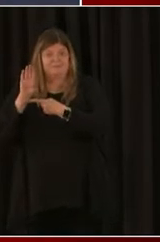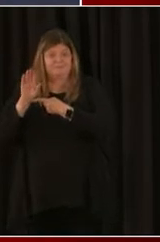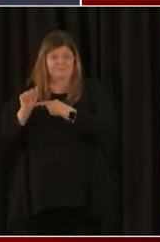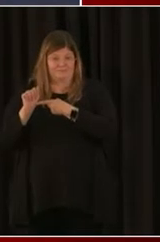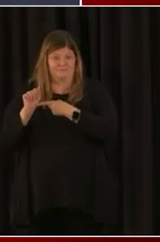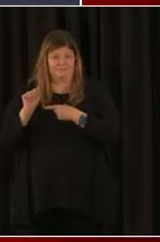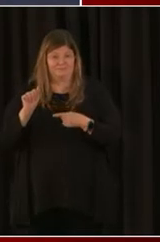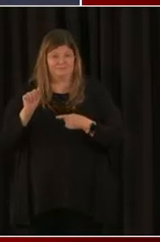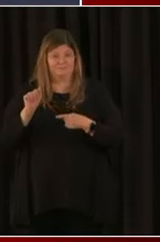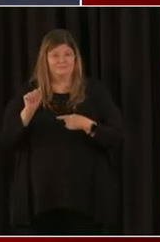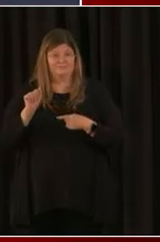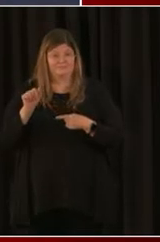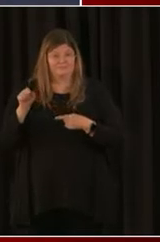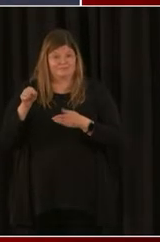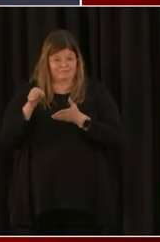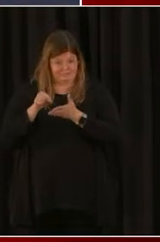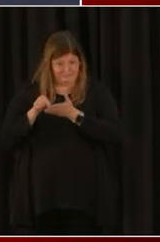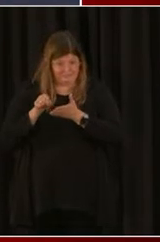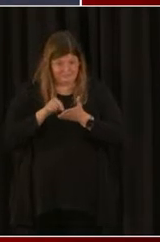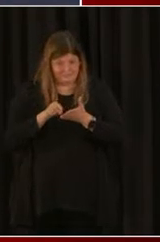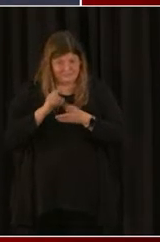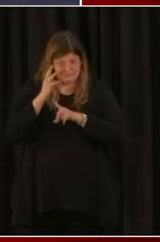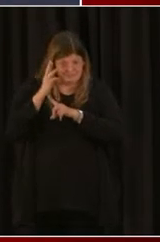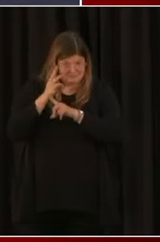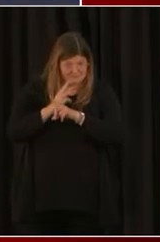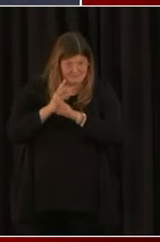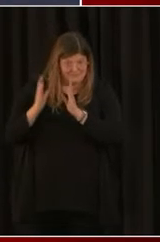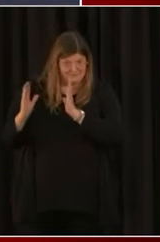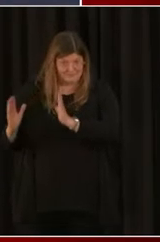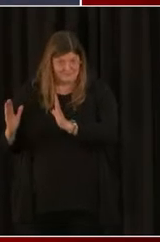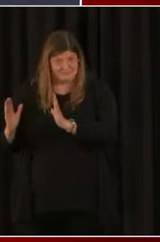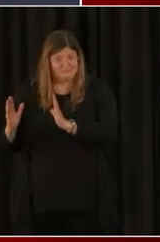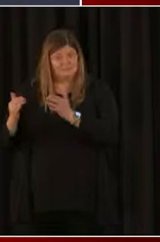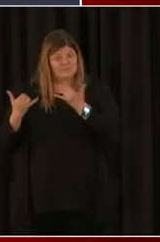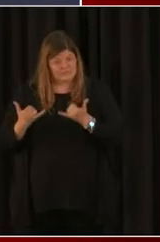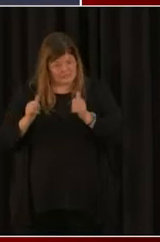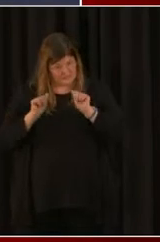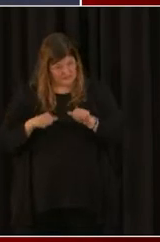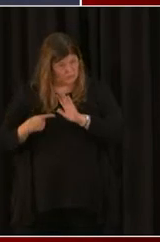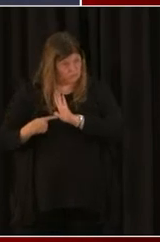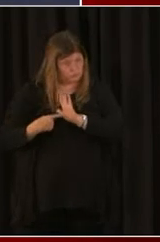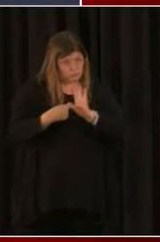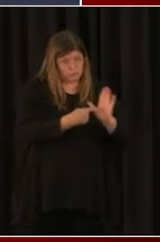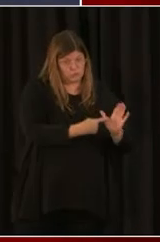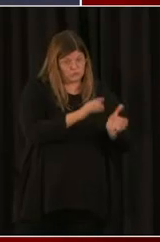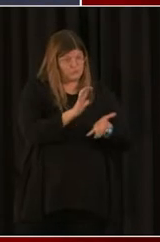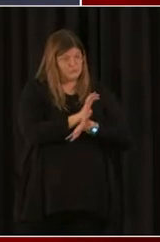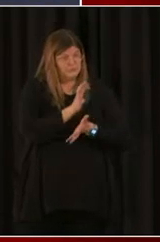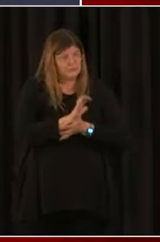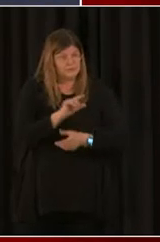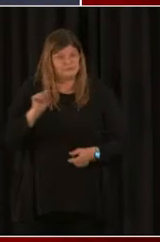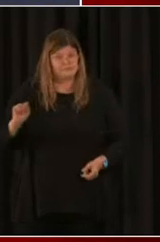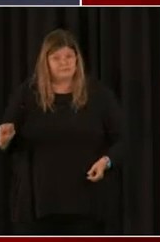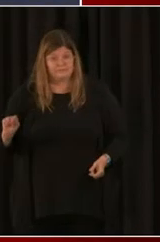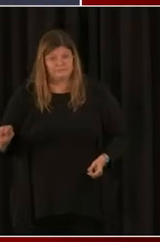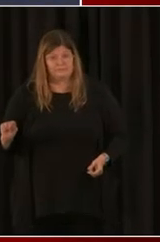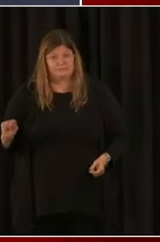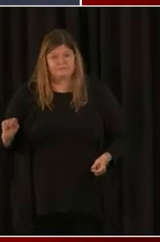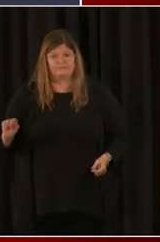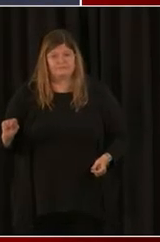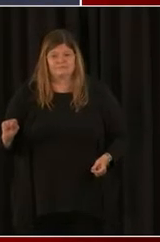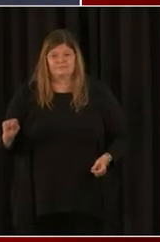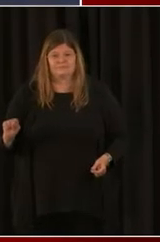and I understand that it also exists in round two. Is that true? That's primarily for new